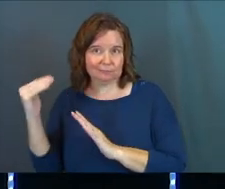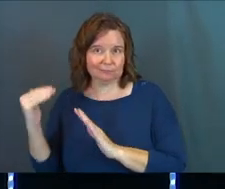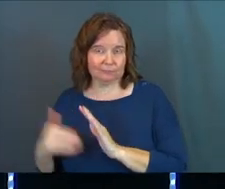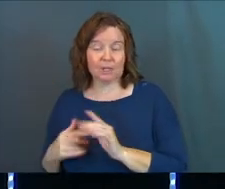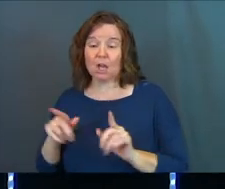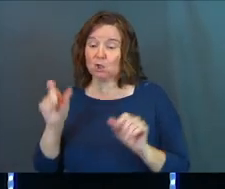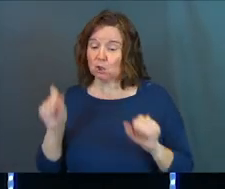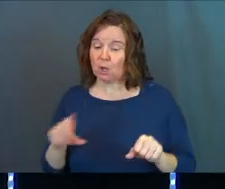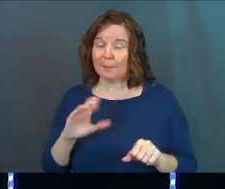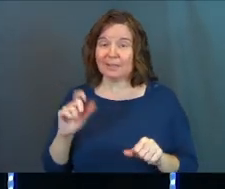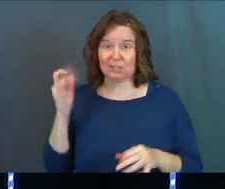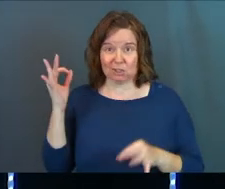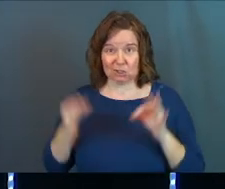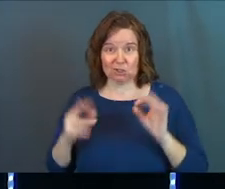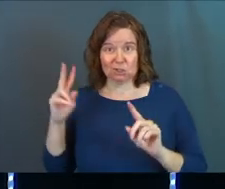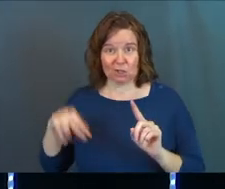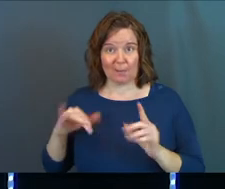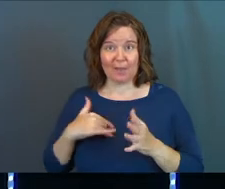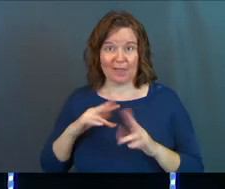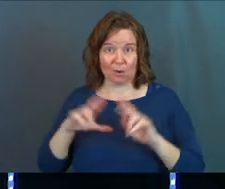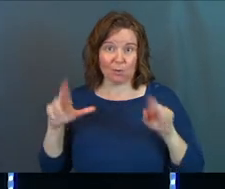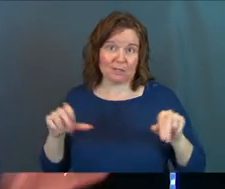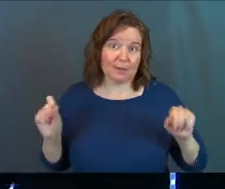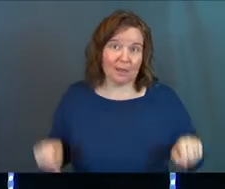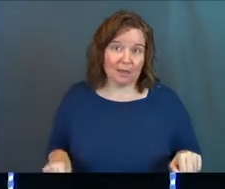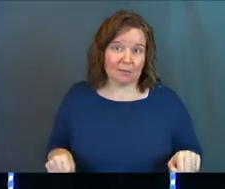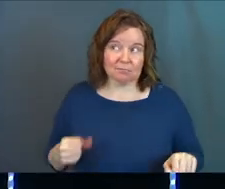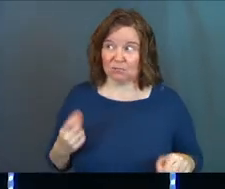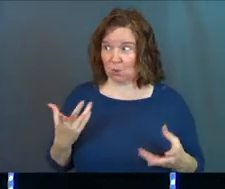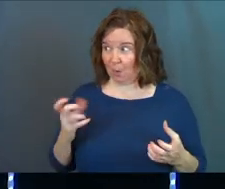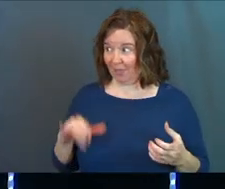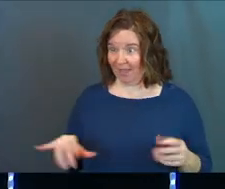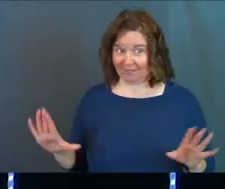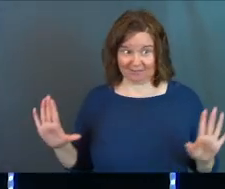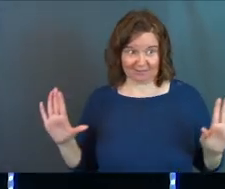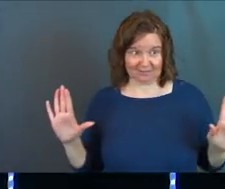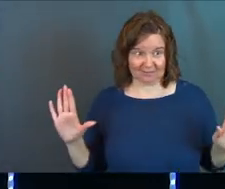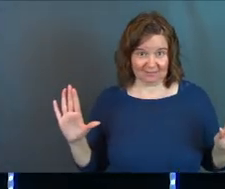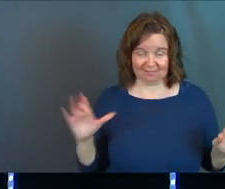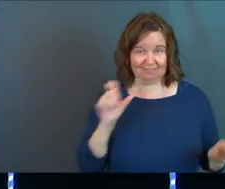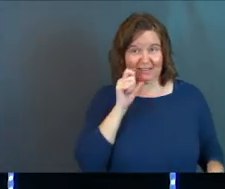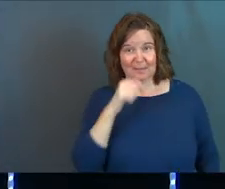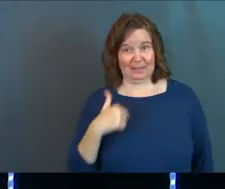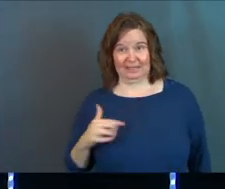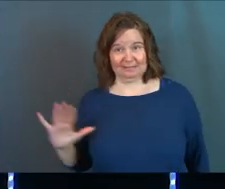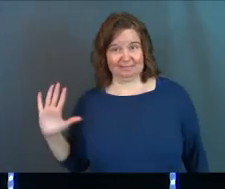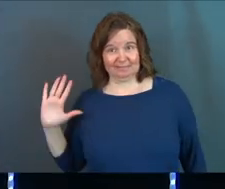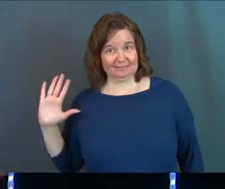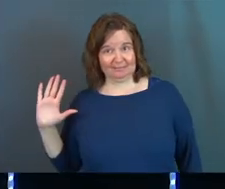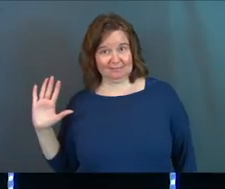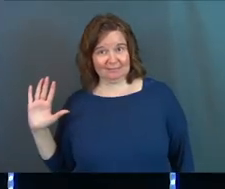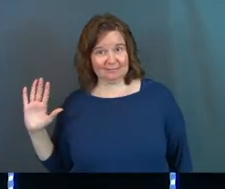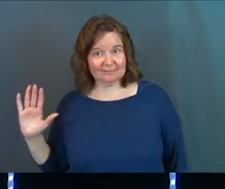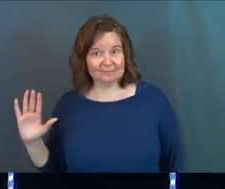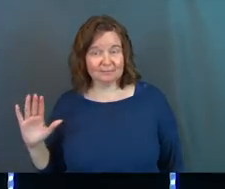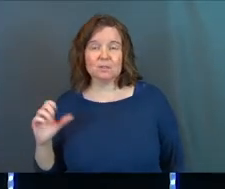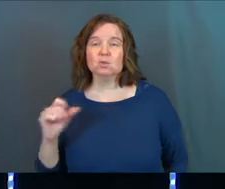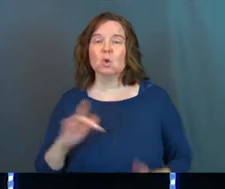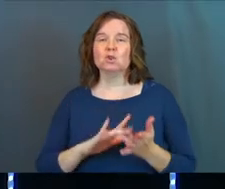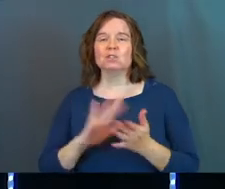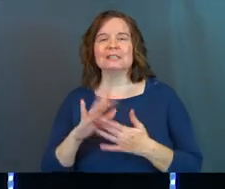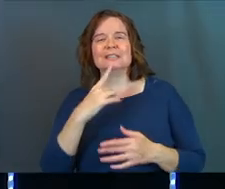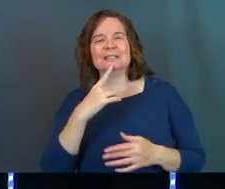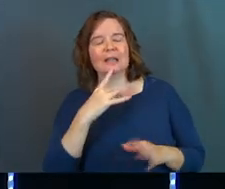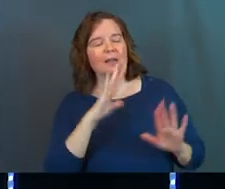And you could be judged by that resume. Anybody want that? Not me. And so